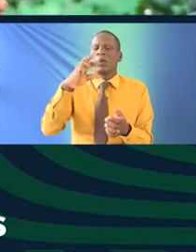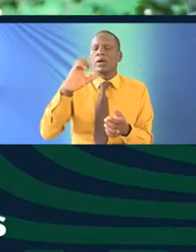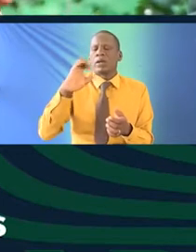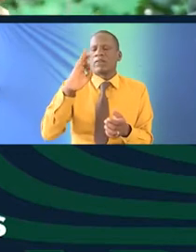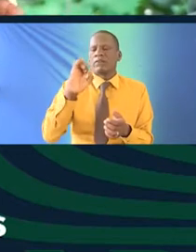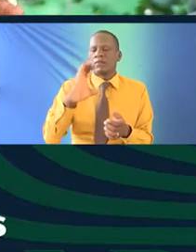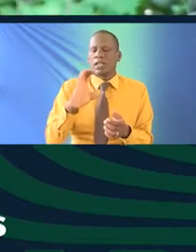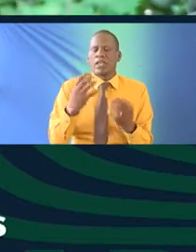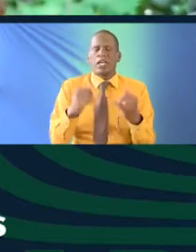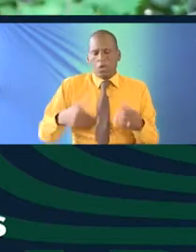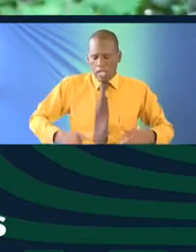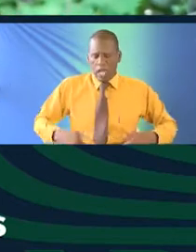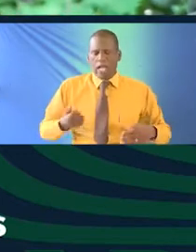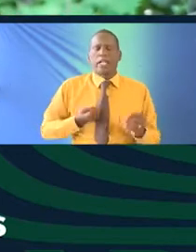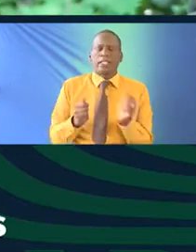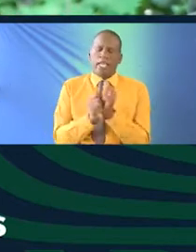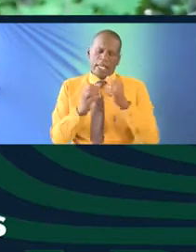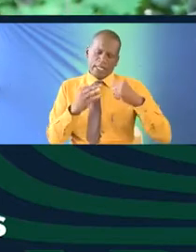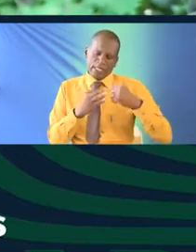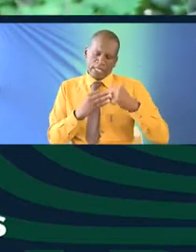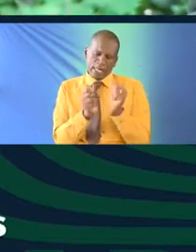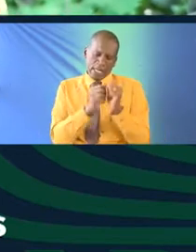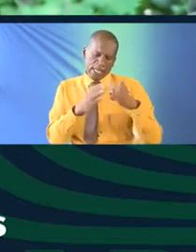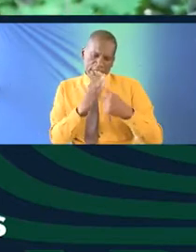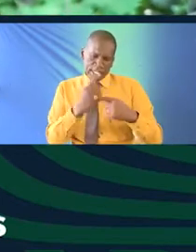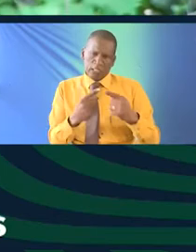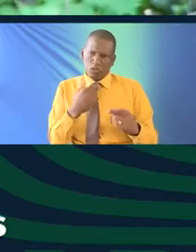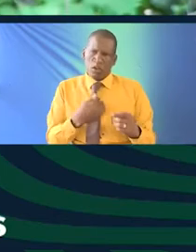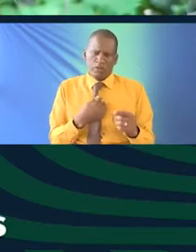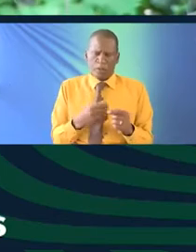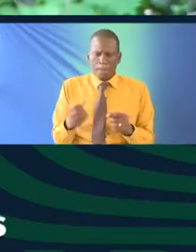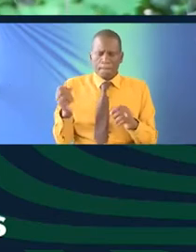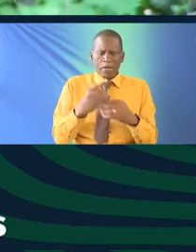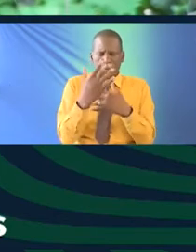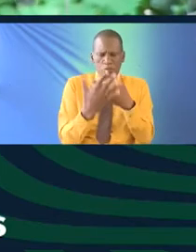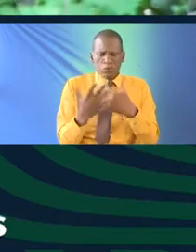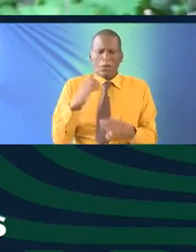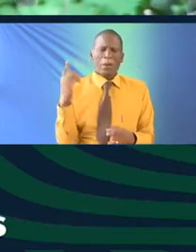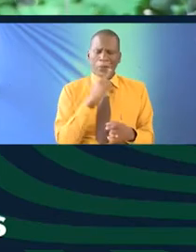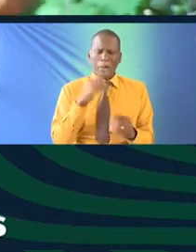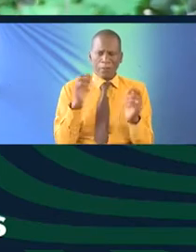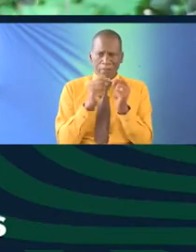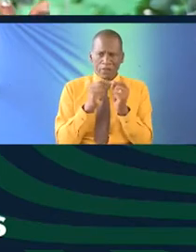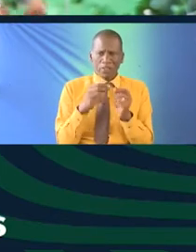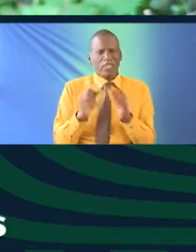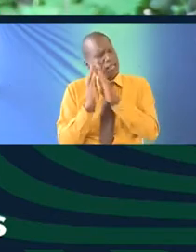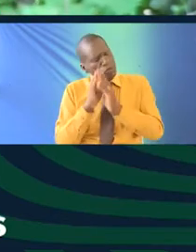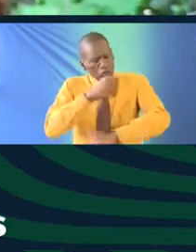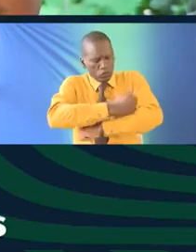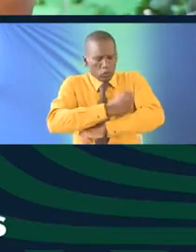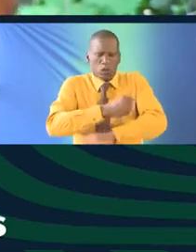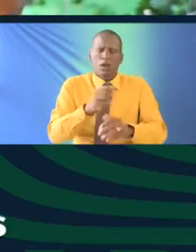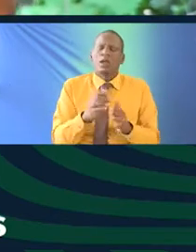course younger girls now 18 or 19 who have terrible period pain they don't go to school like they're in boarding school but